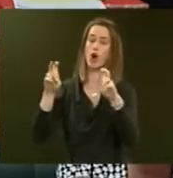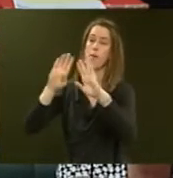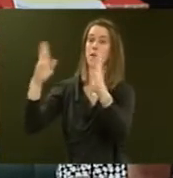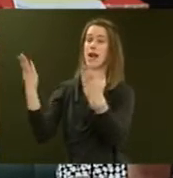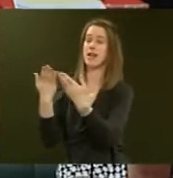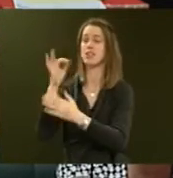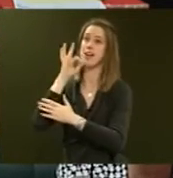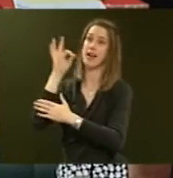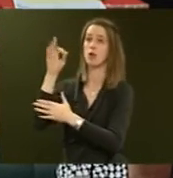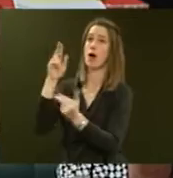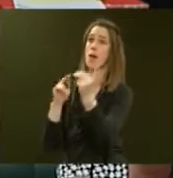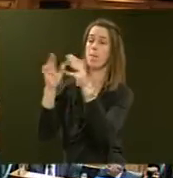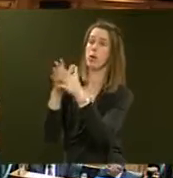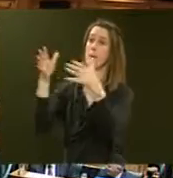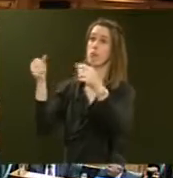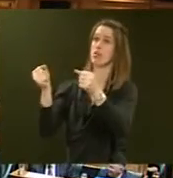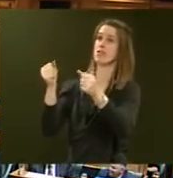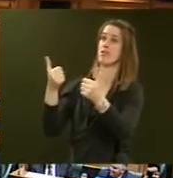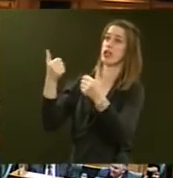a mega prison a good idea.